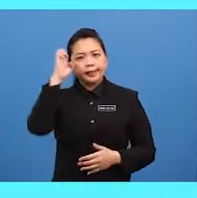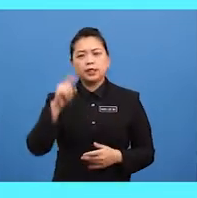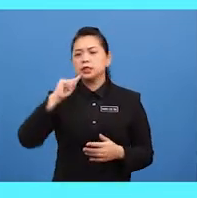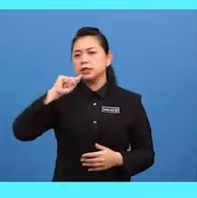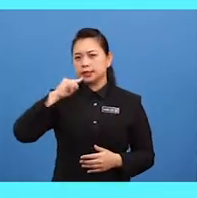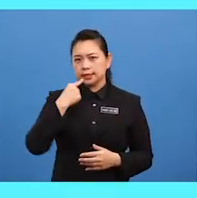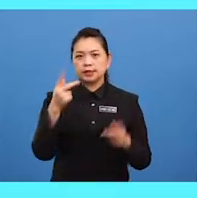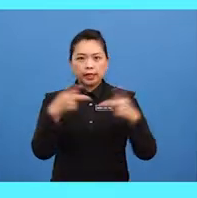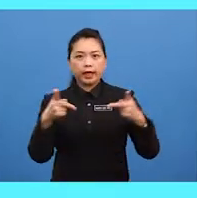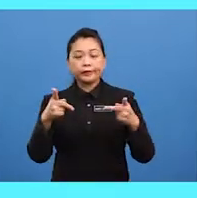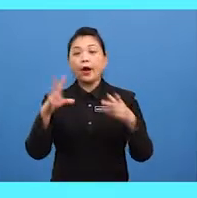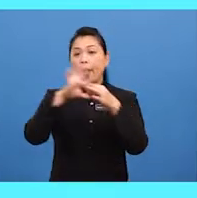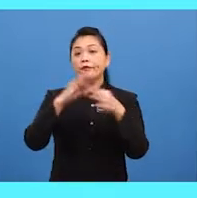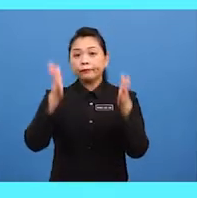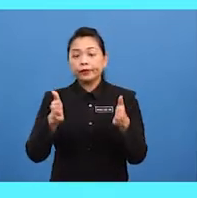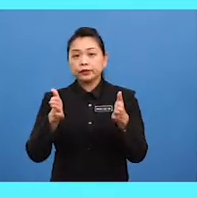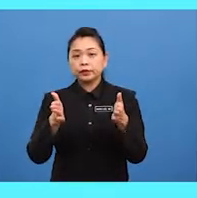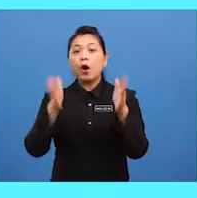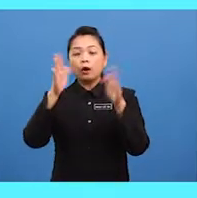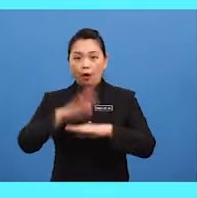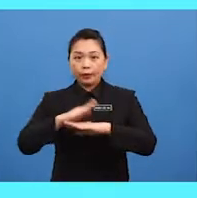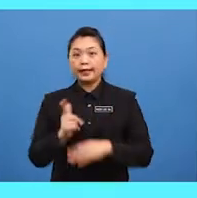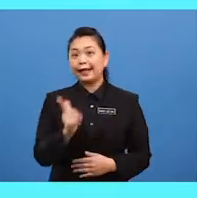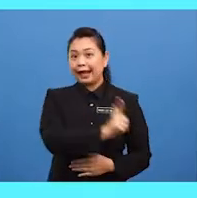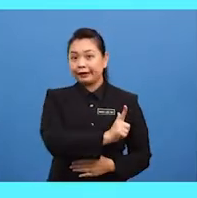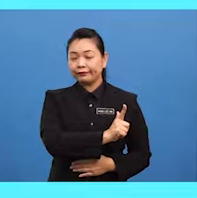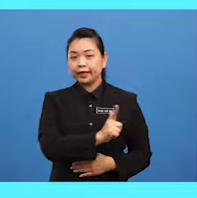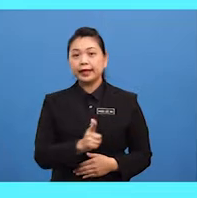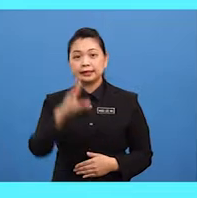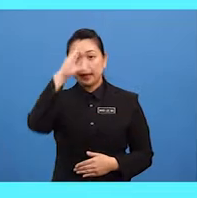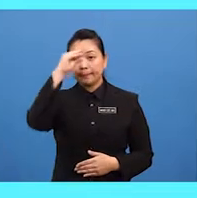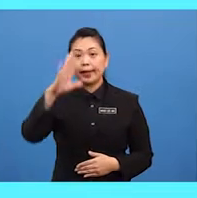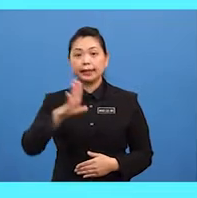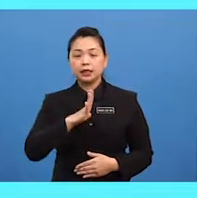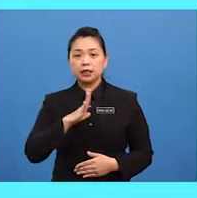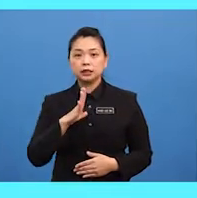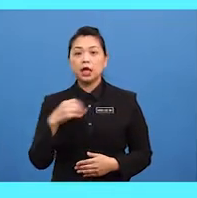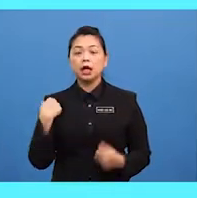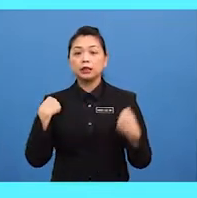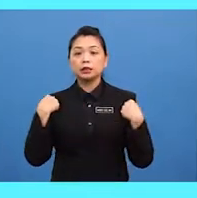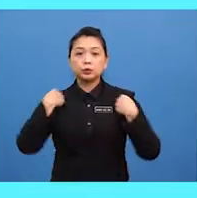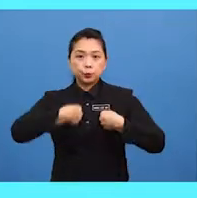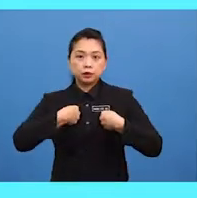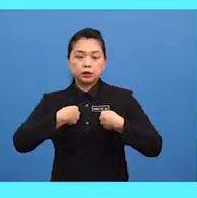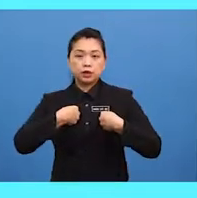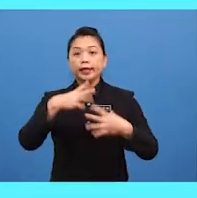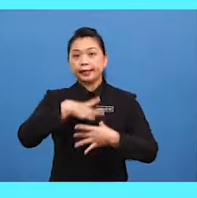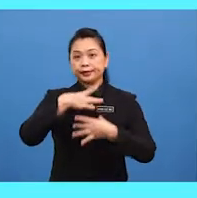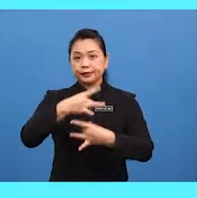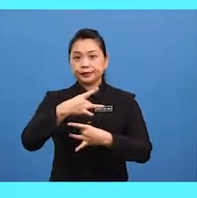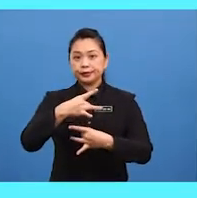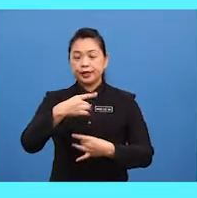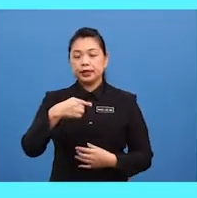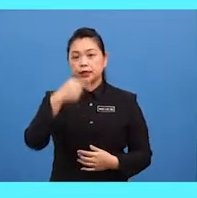kind of person on the left is a man wearing an interesting combination of